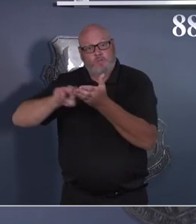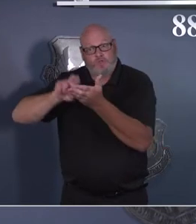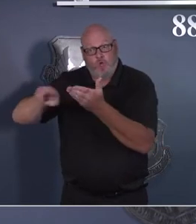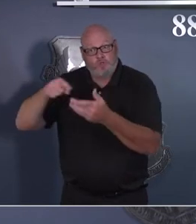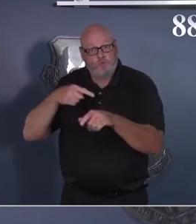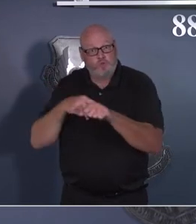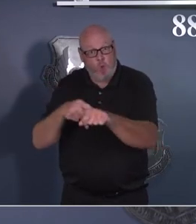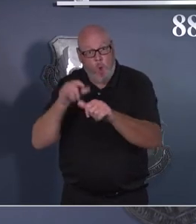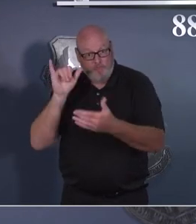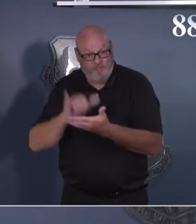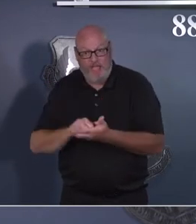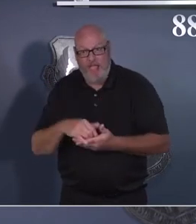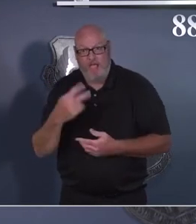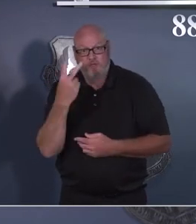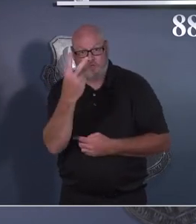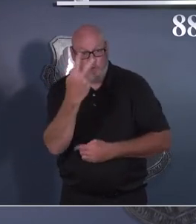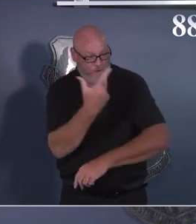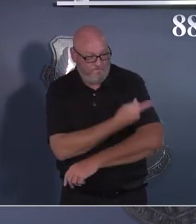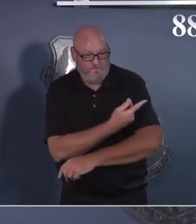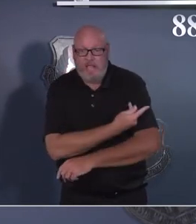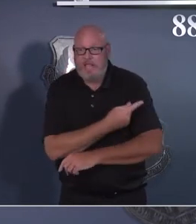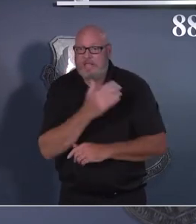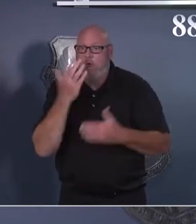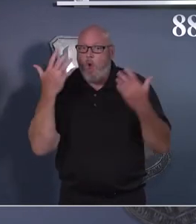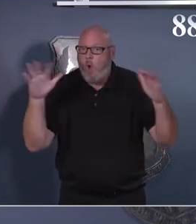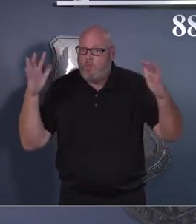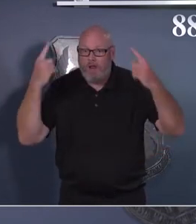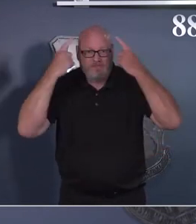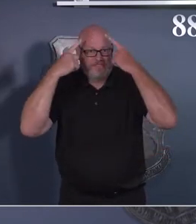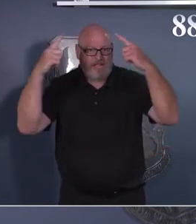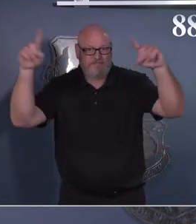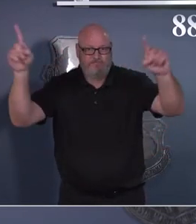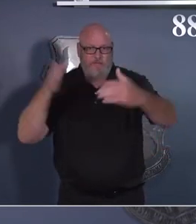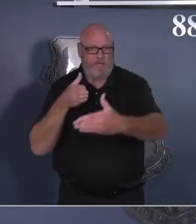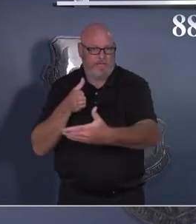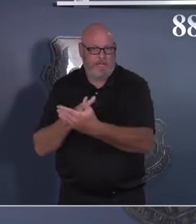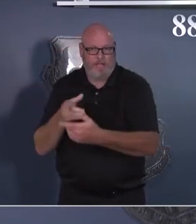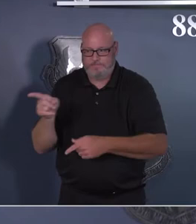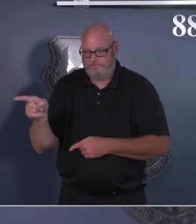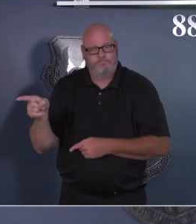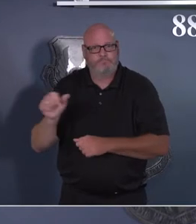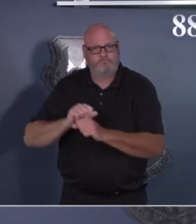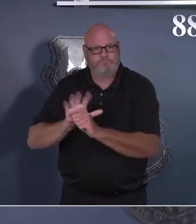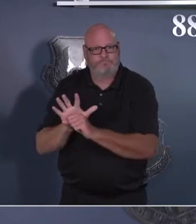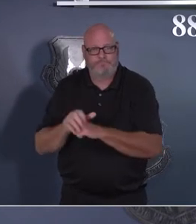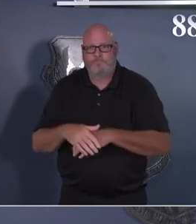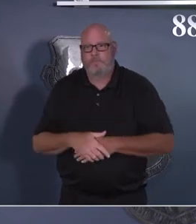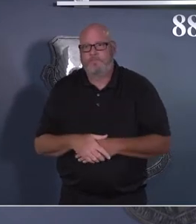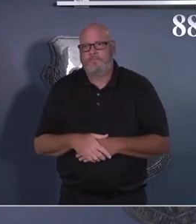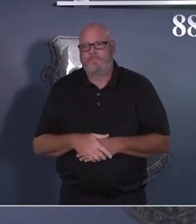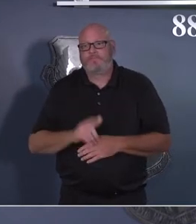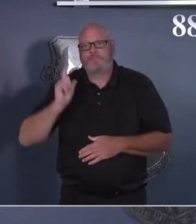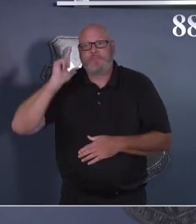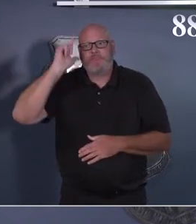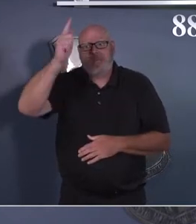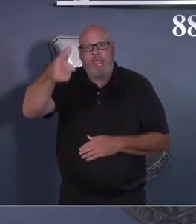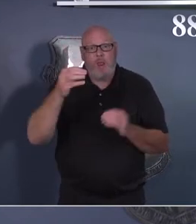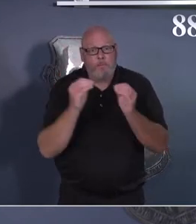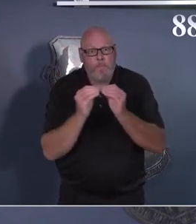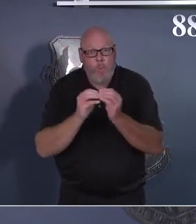Now, time, evolution of the virus, and greater evidence might support the need for a booster in the future,